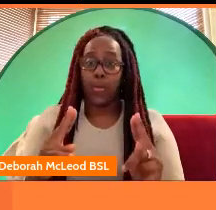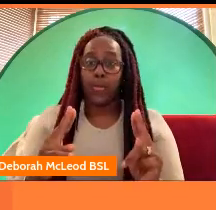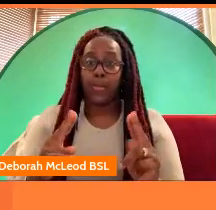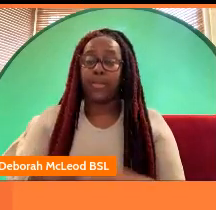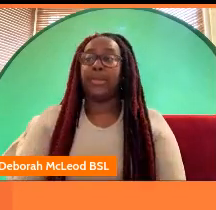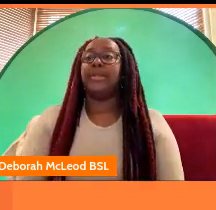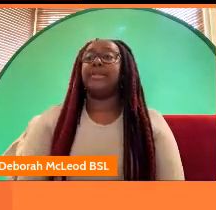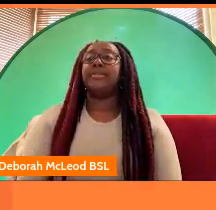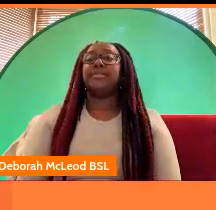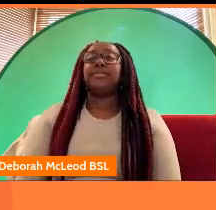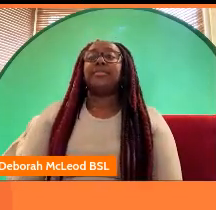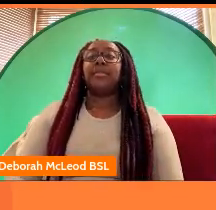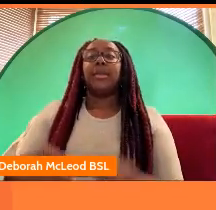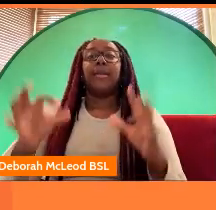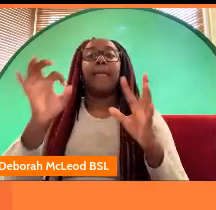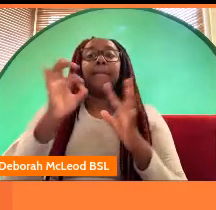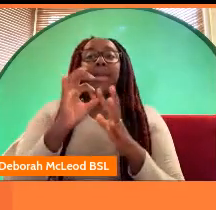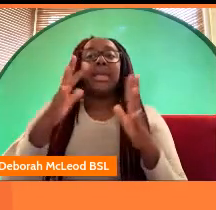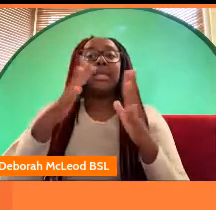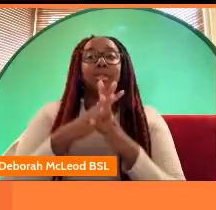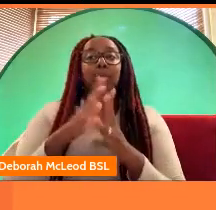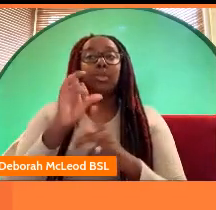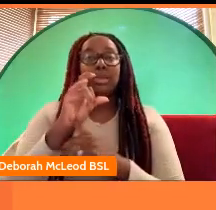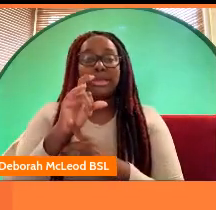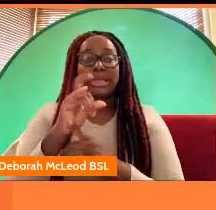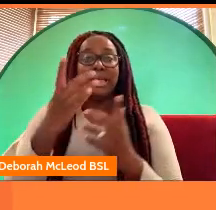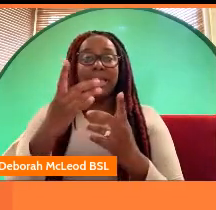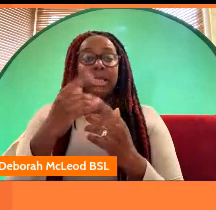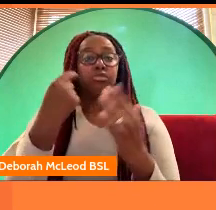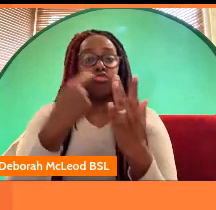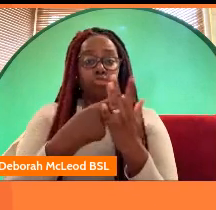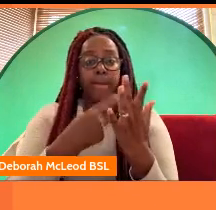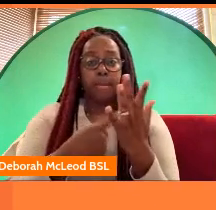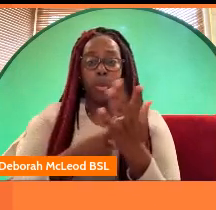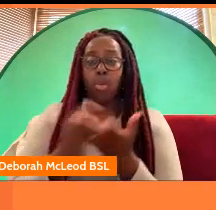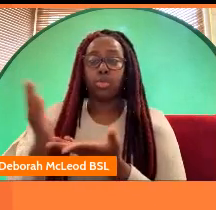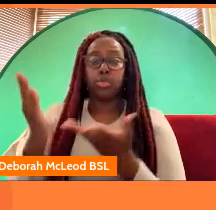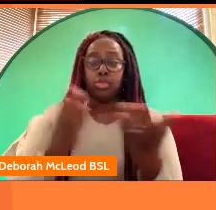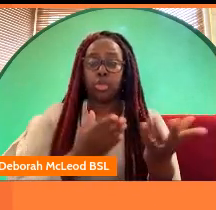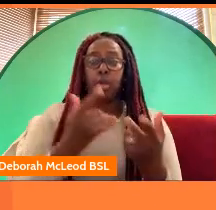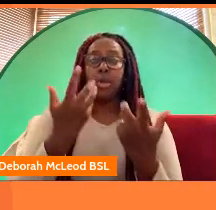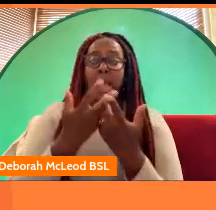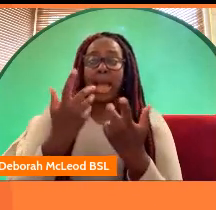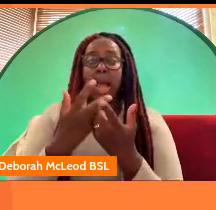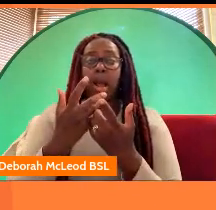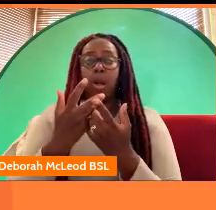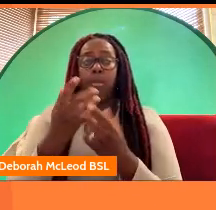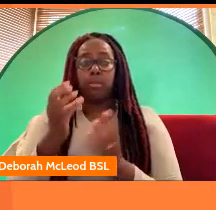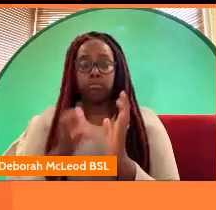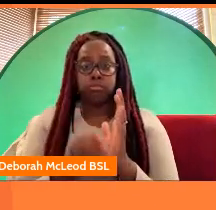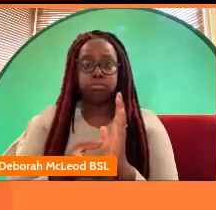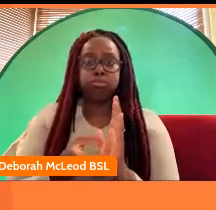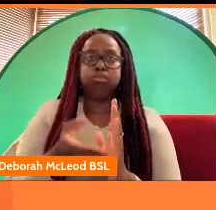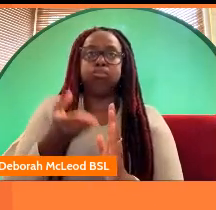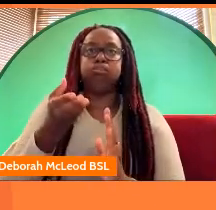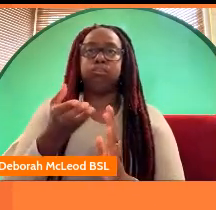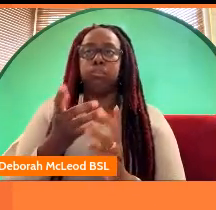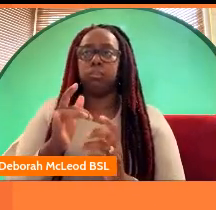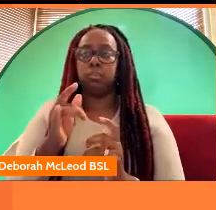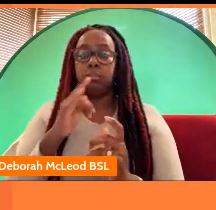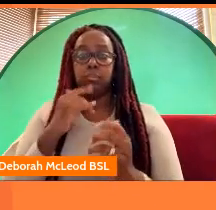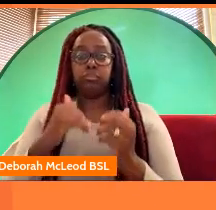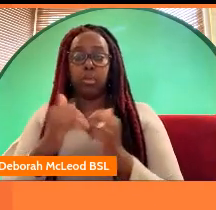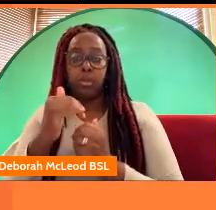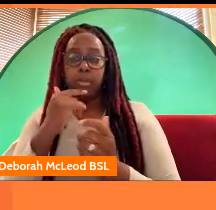now a pwc report published just last november showed how the bbc boosts the growth of creative industries across the uk a